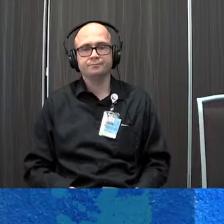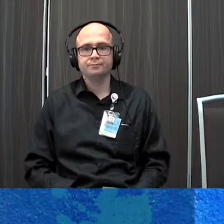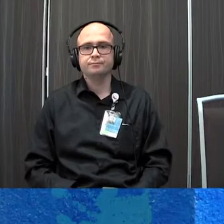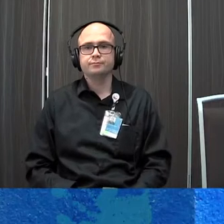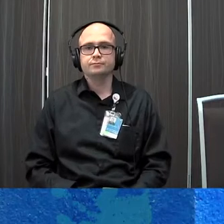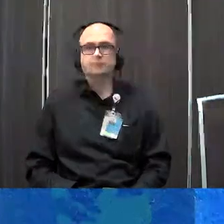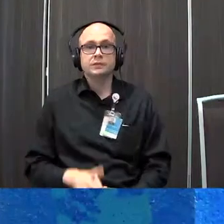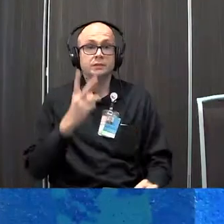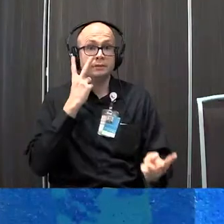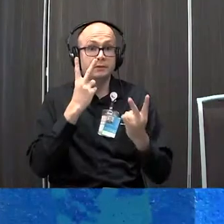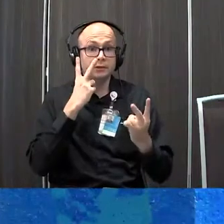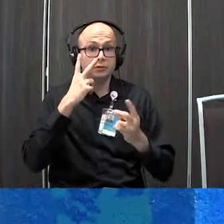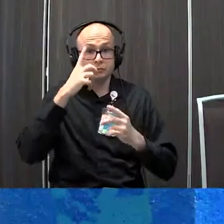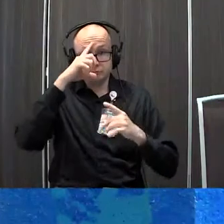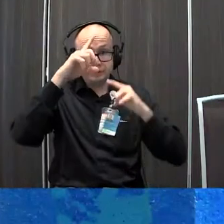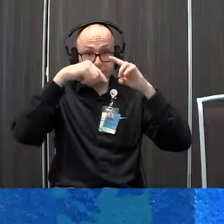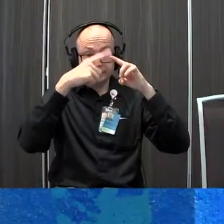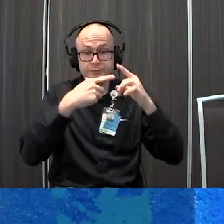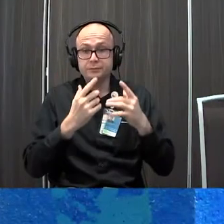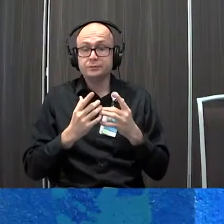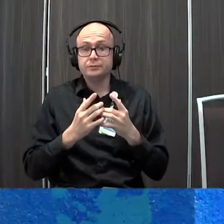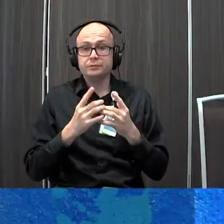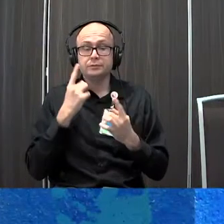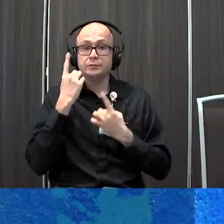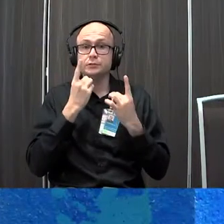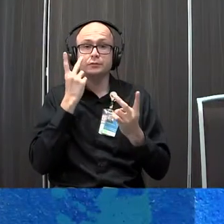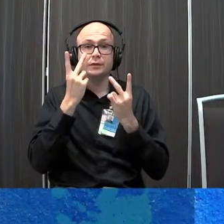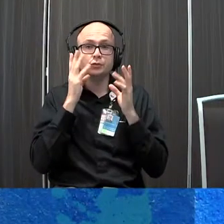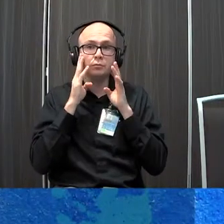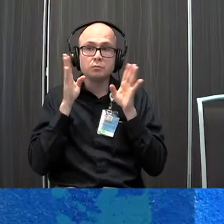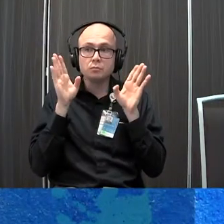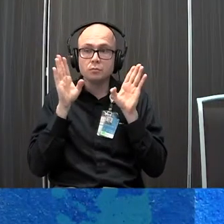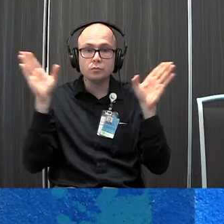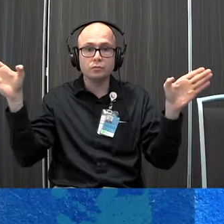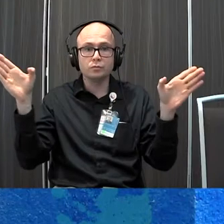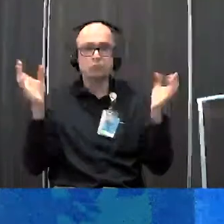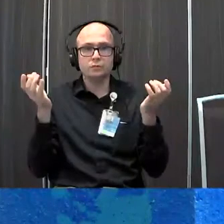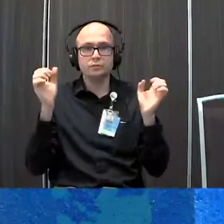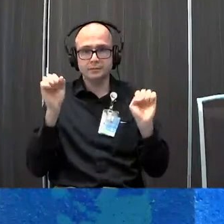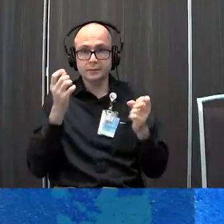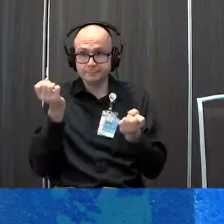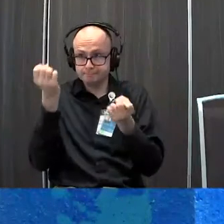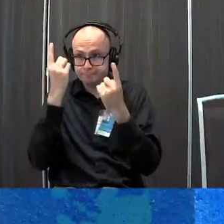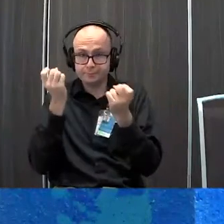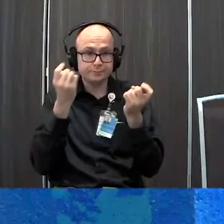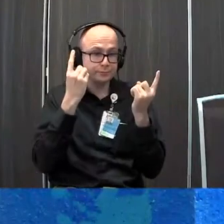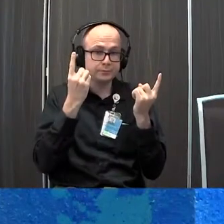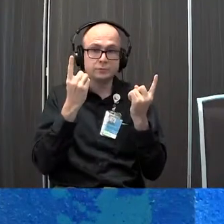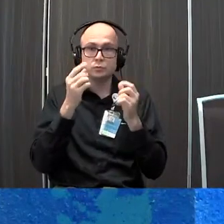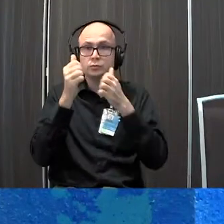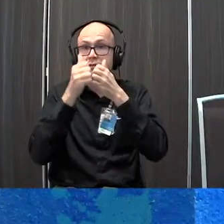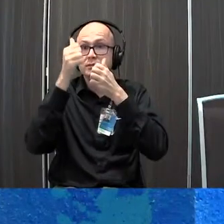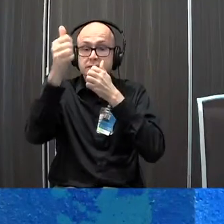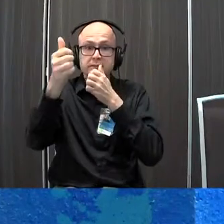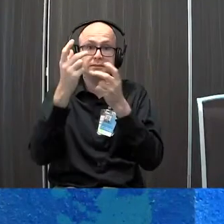so visual processing we need to consider what is their visual field? what level of complexity can they understand? what's the distance that they're